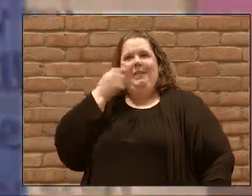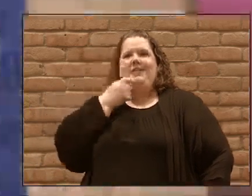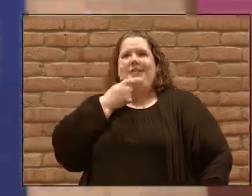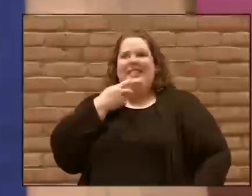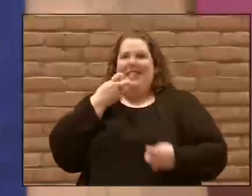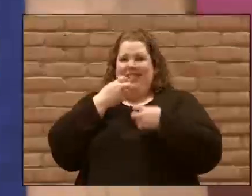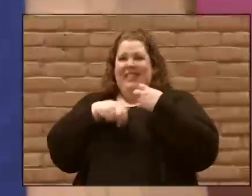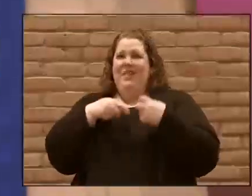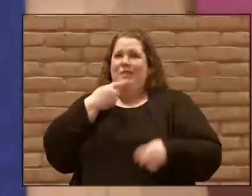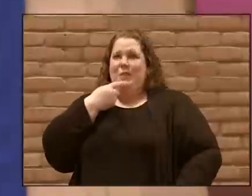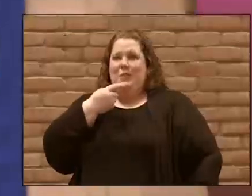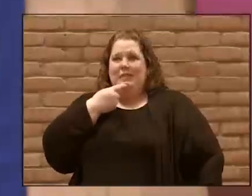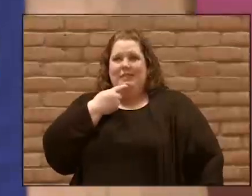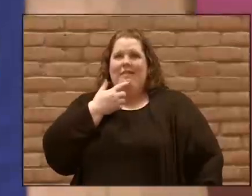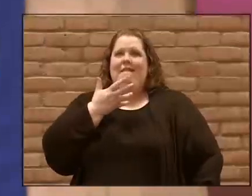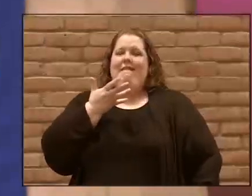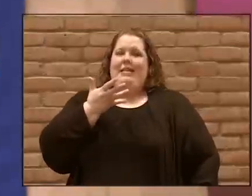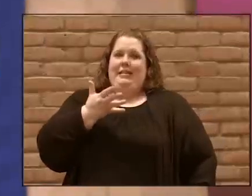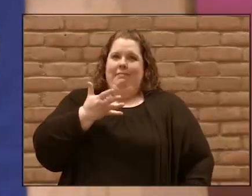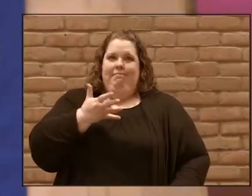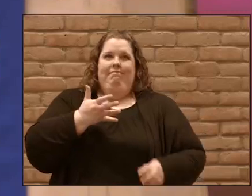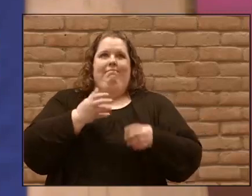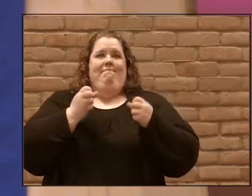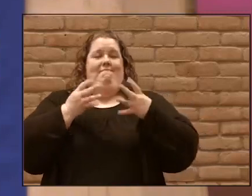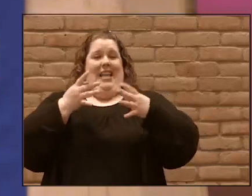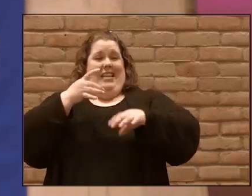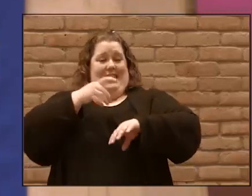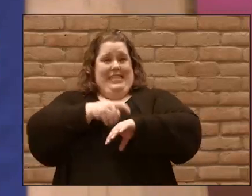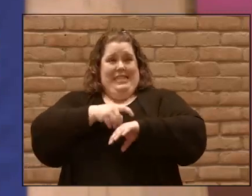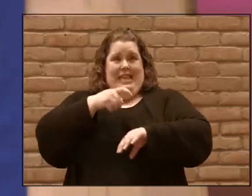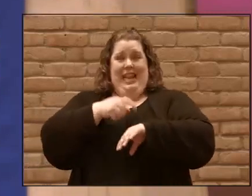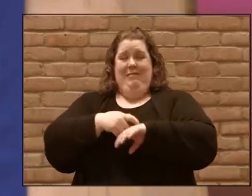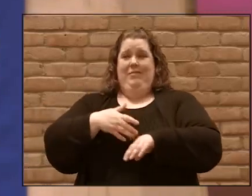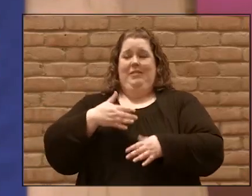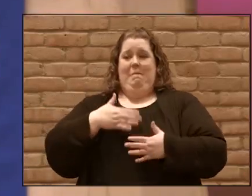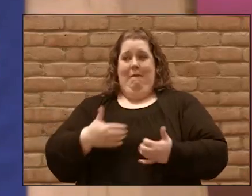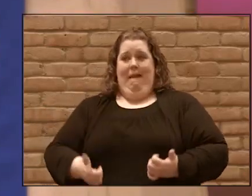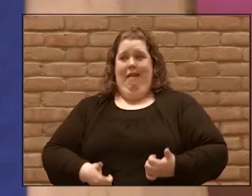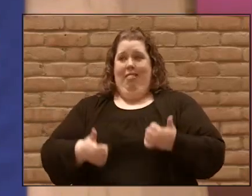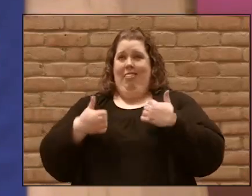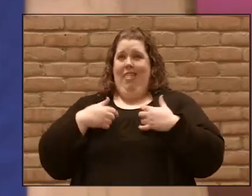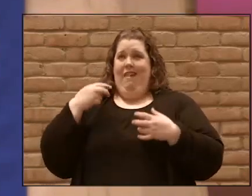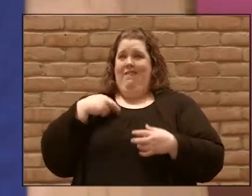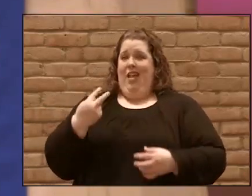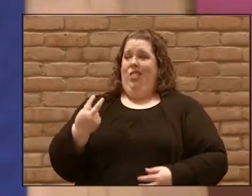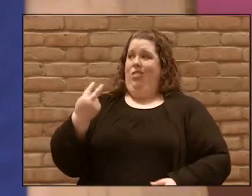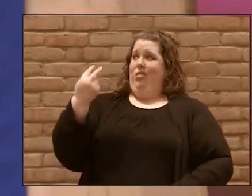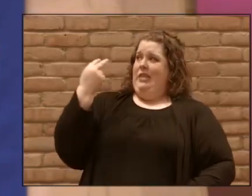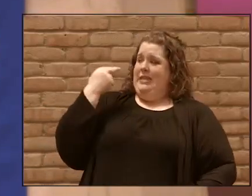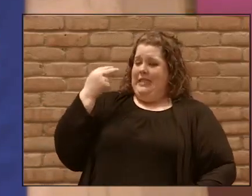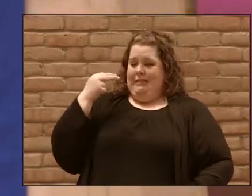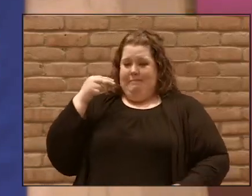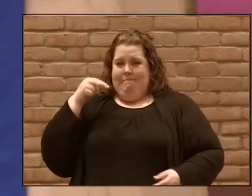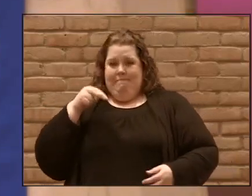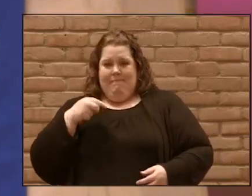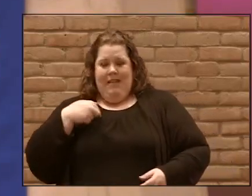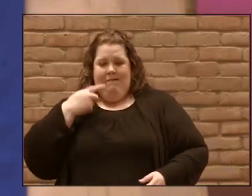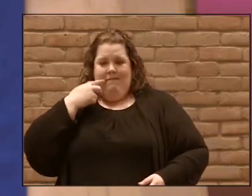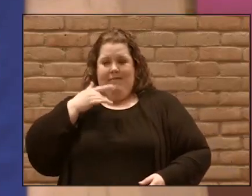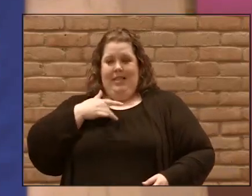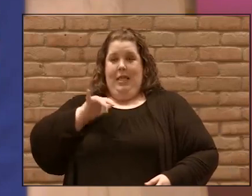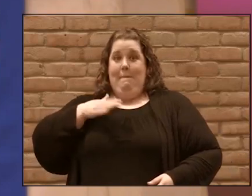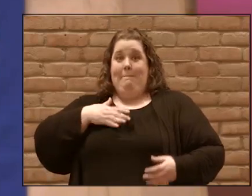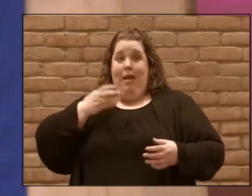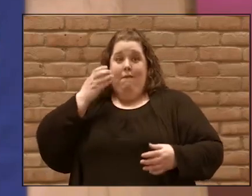are many times where when I look at my life, I would say I'm more devoted to my phone